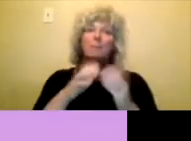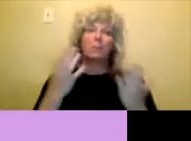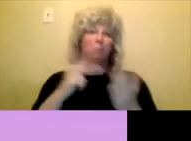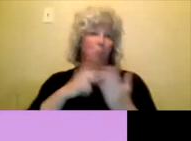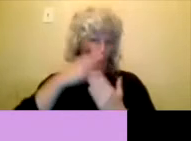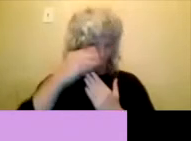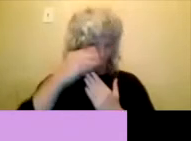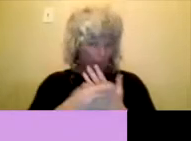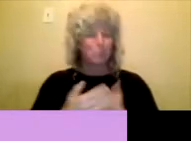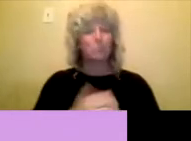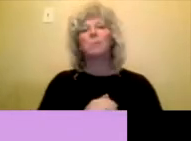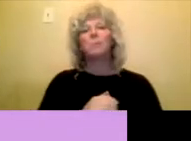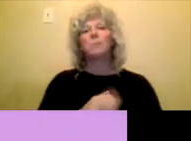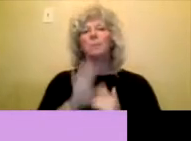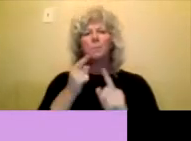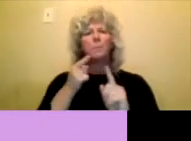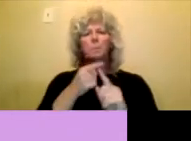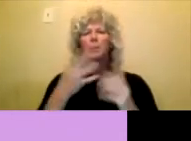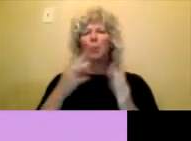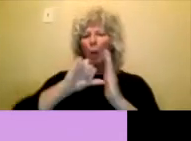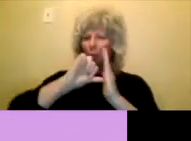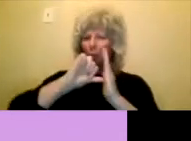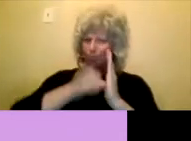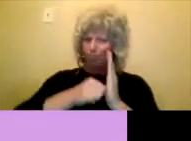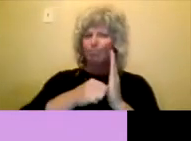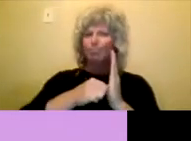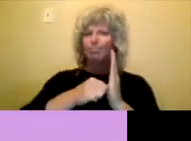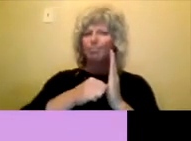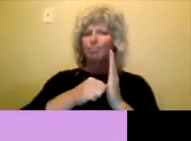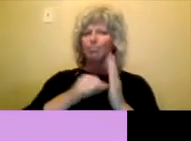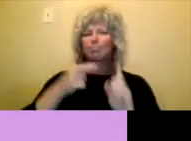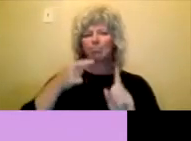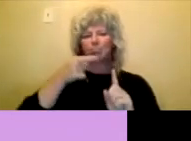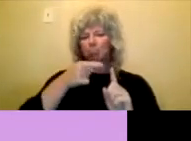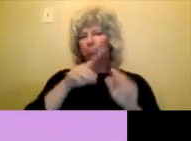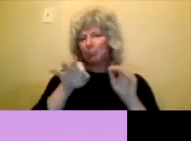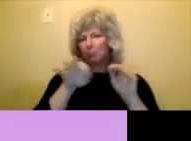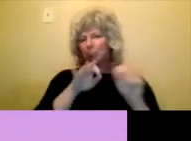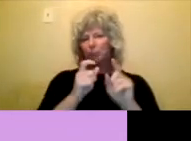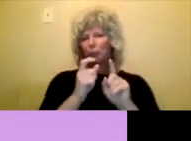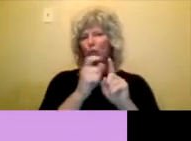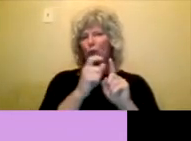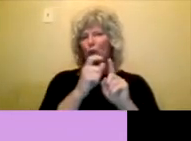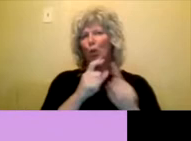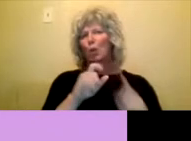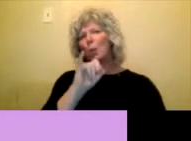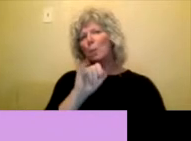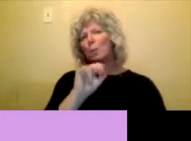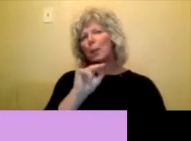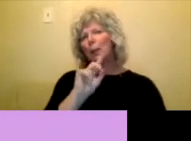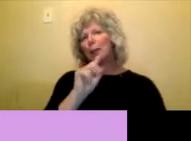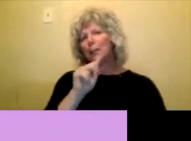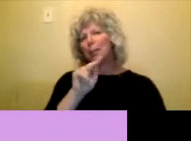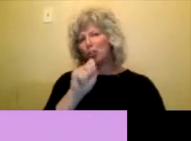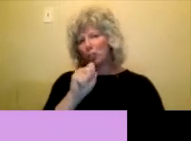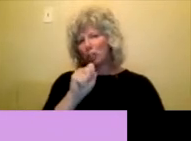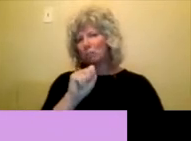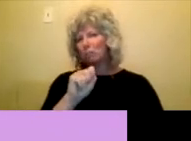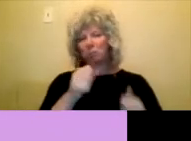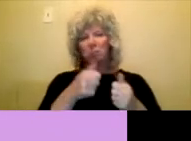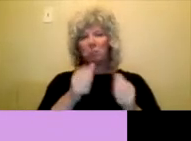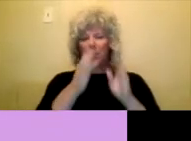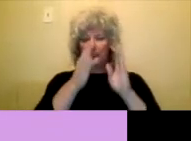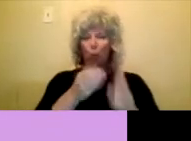is a person that identifies as First Nations, Inuit or